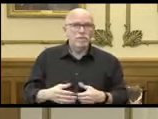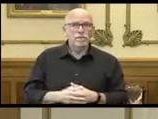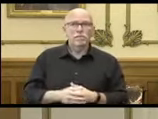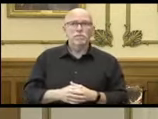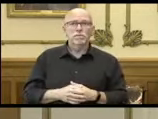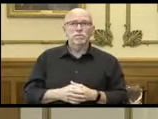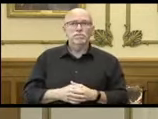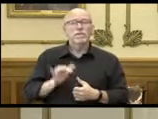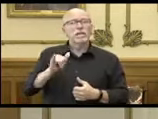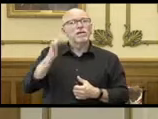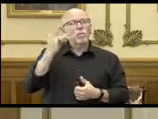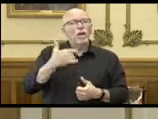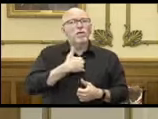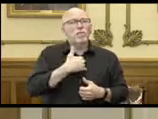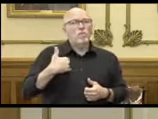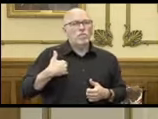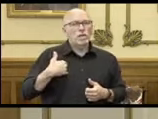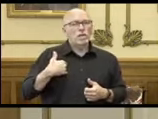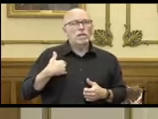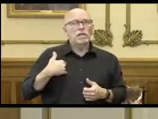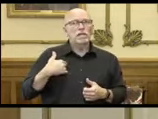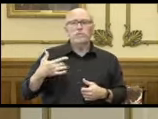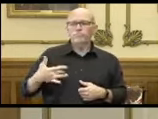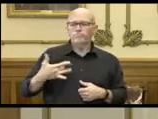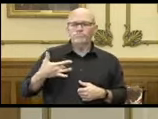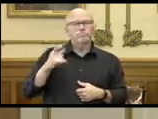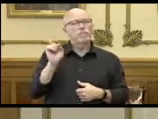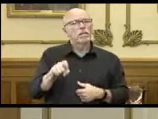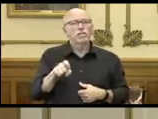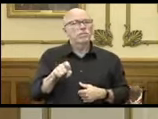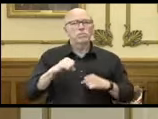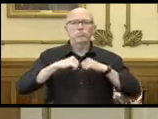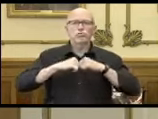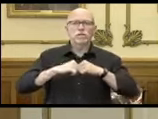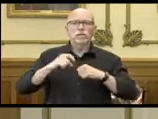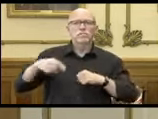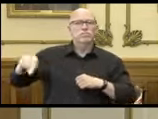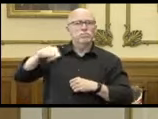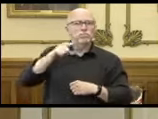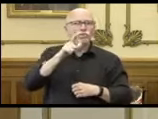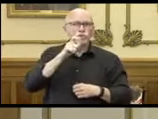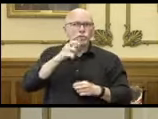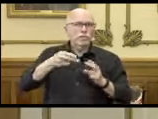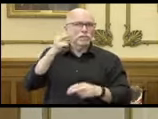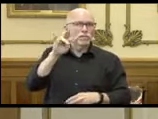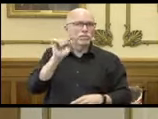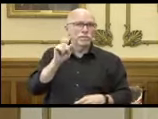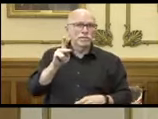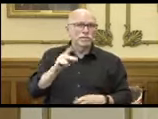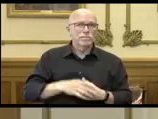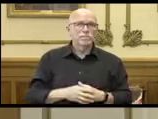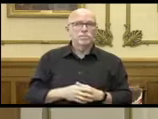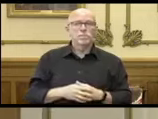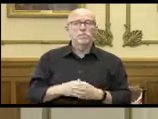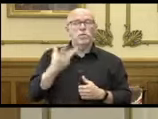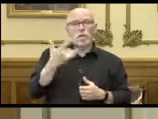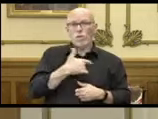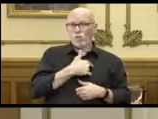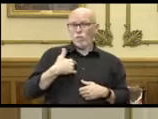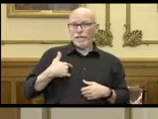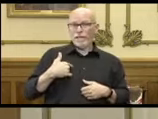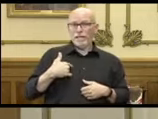This is why we are compelled to protect those vulnerable individuals and why we